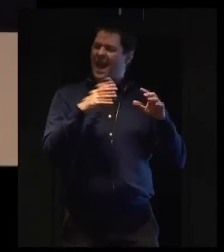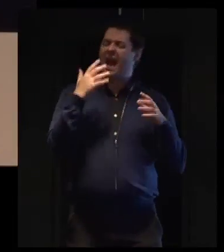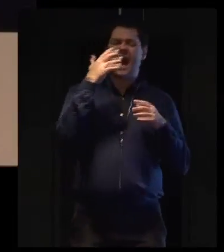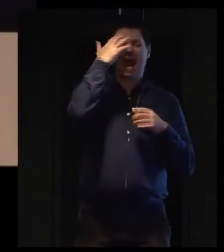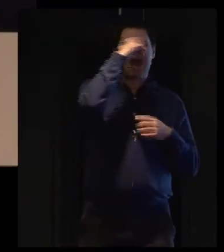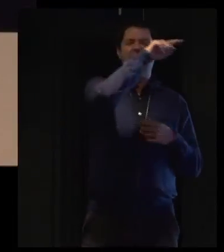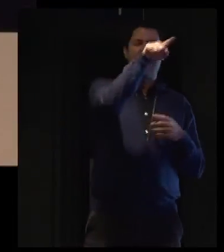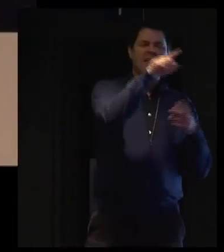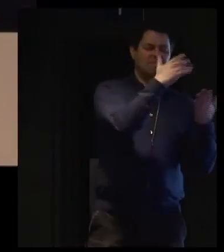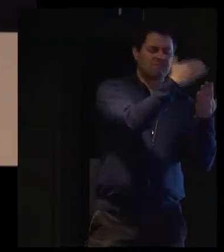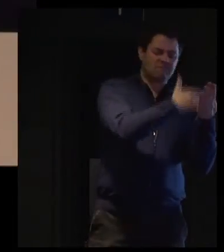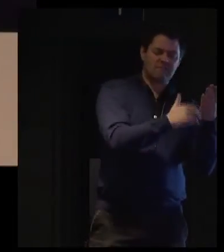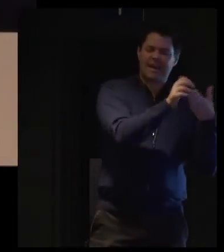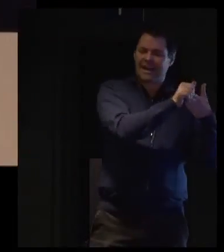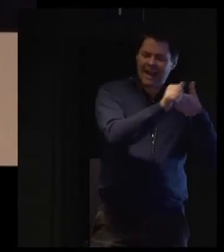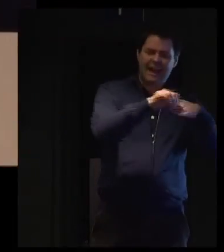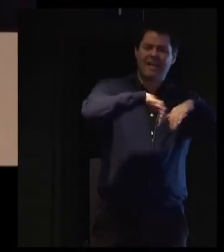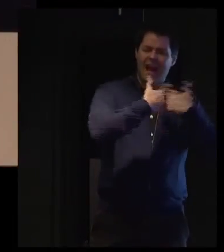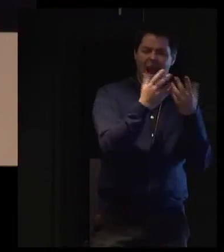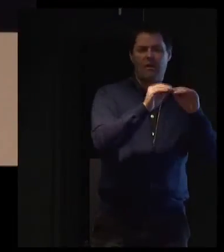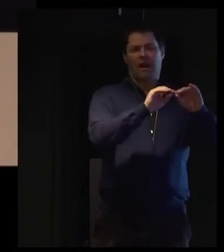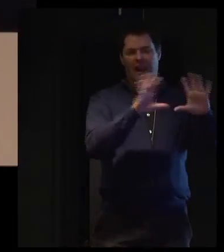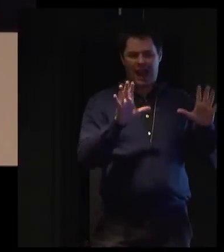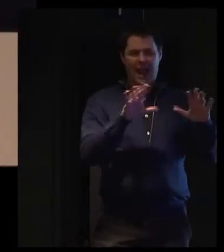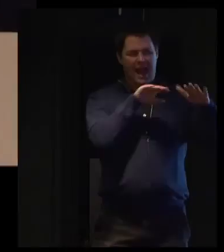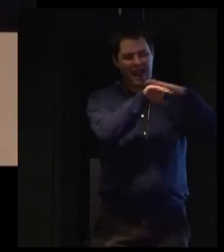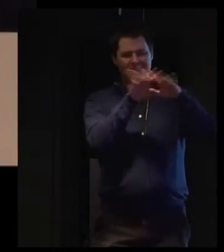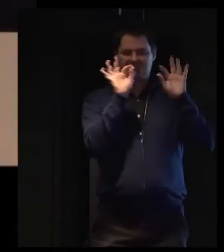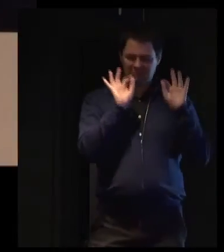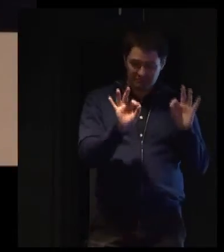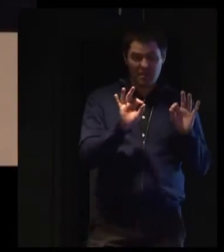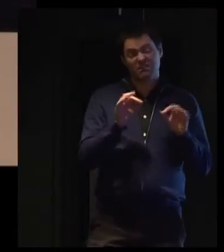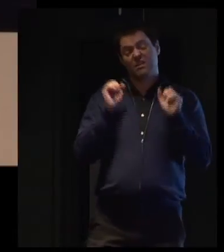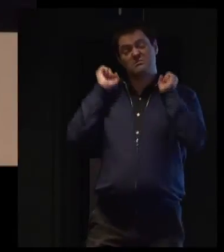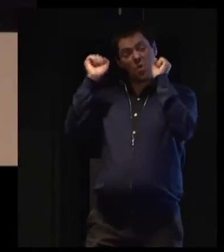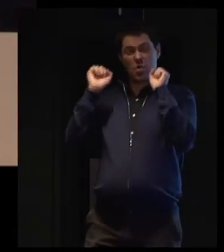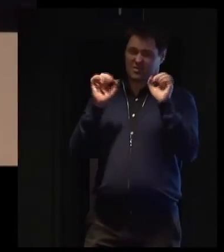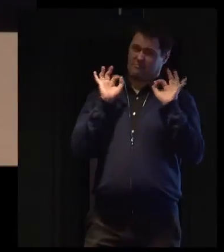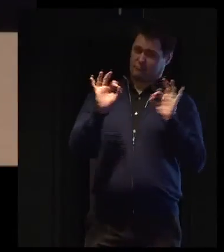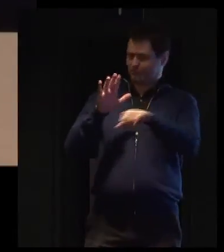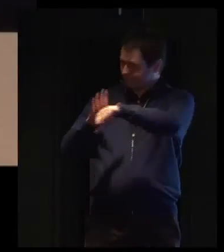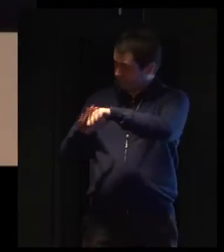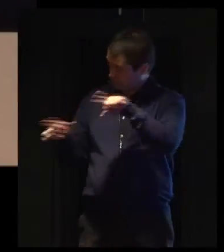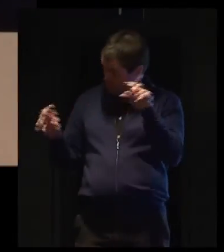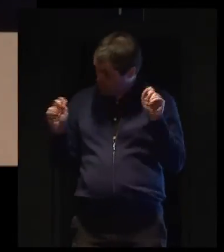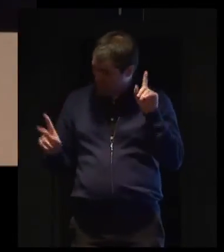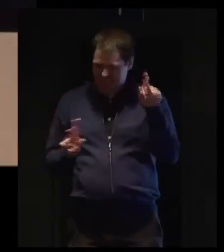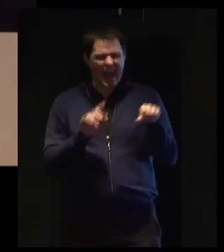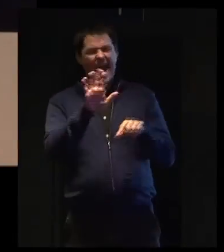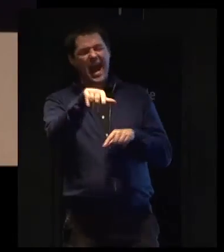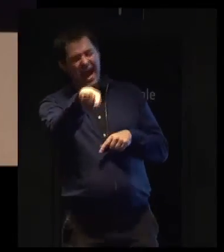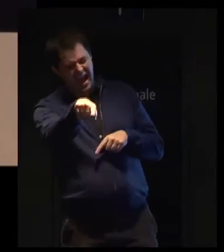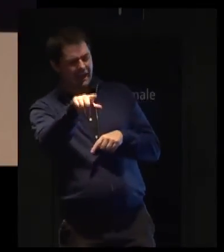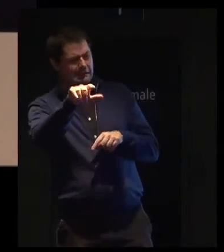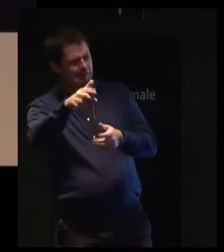out there in terms of how a website should be accessible. But obviously try and have your supporters involved in that process so that you can